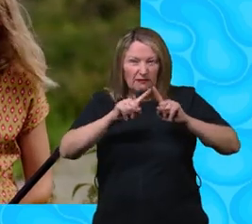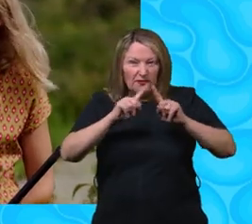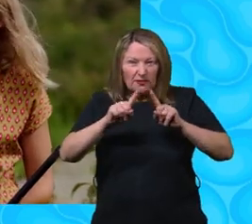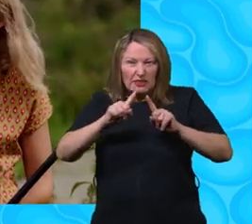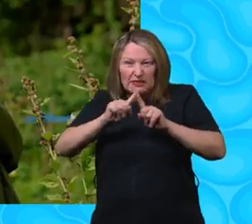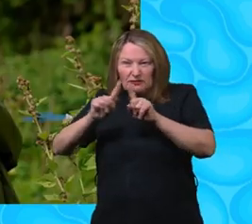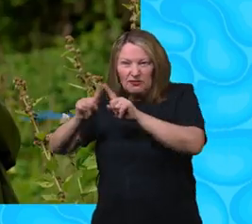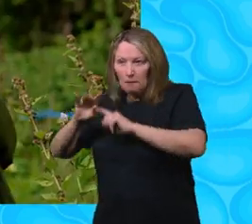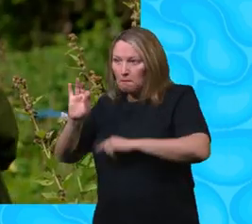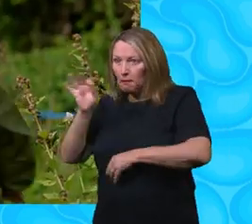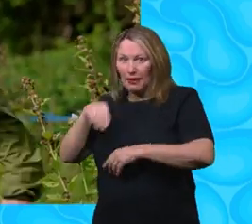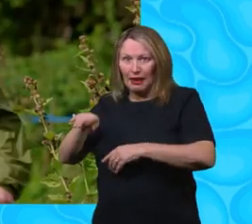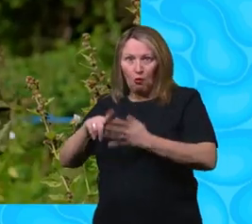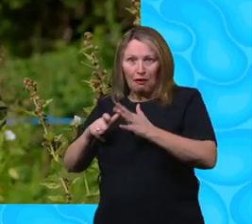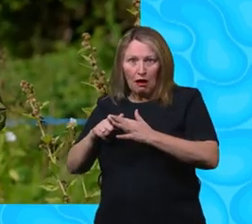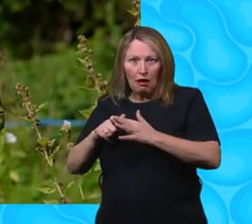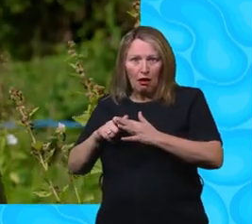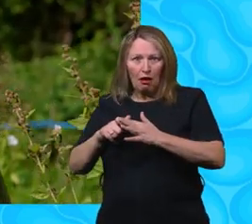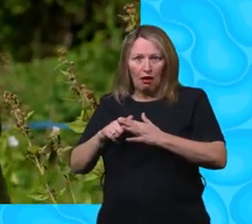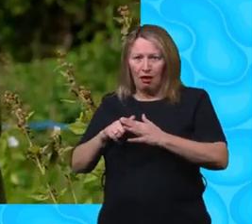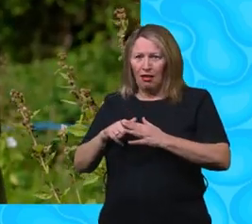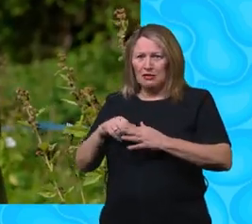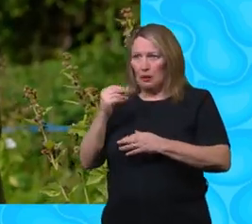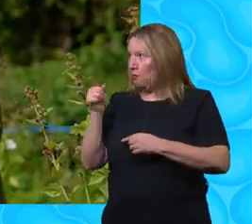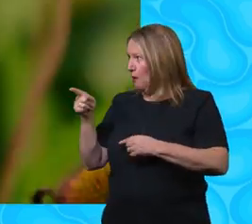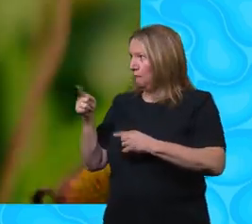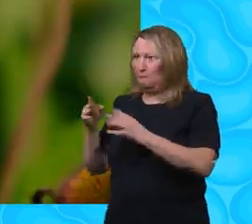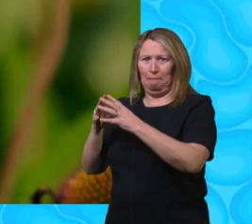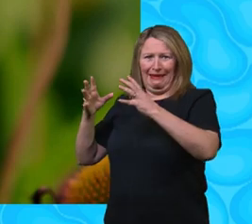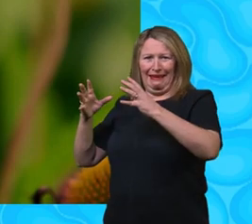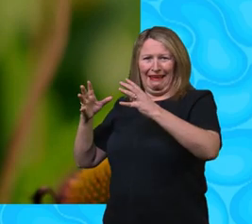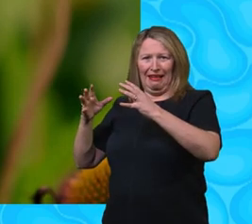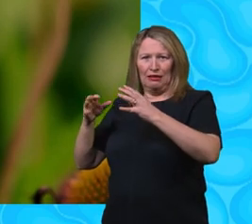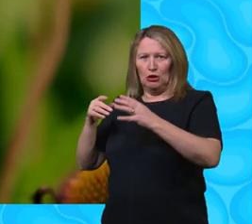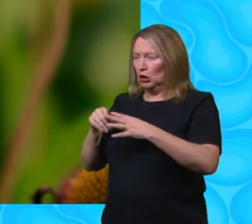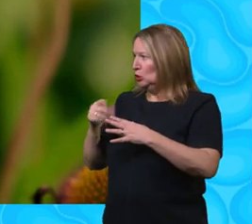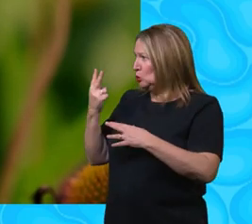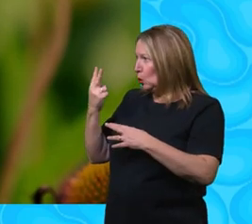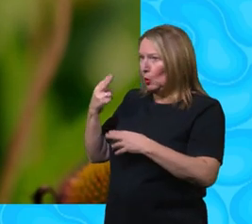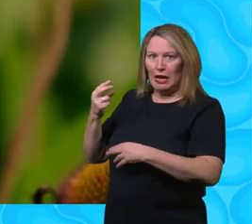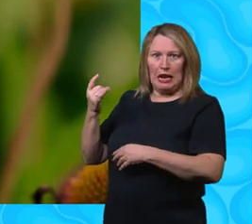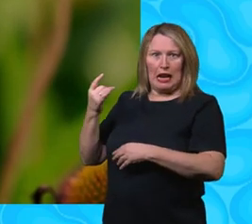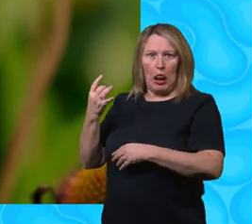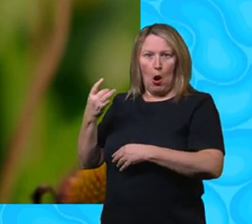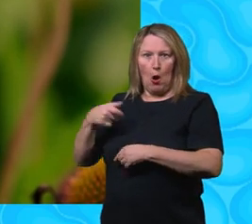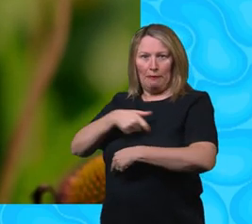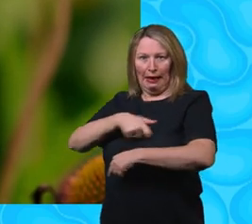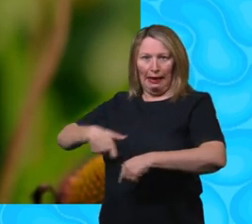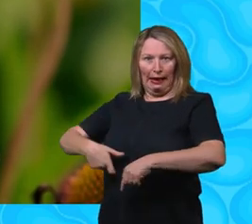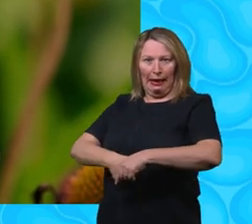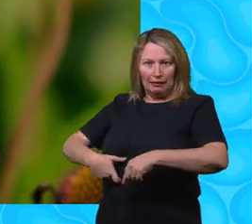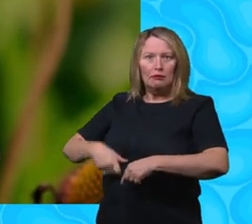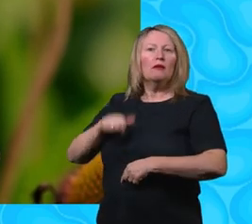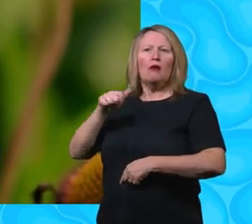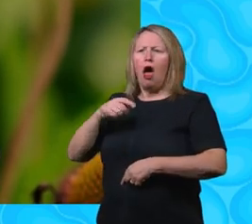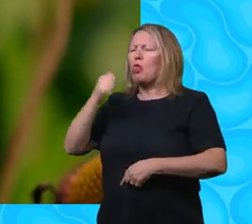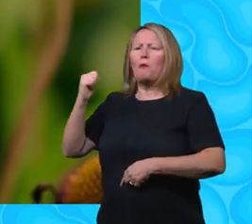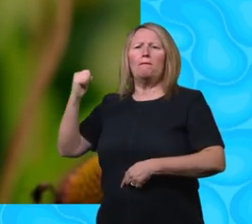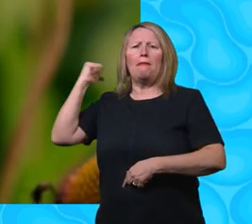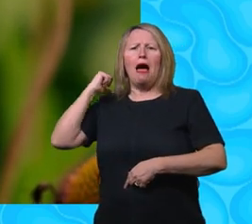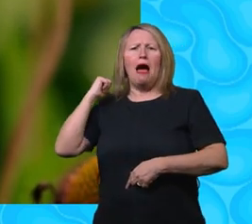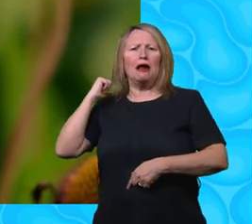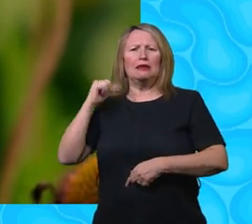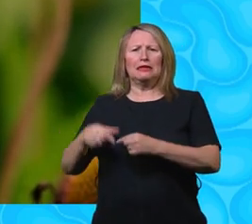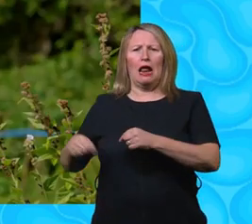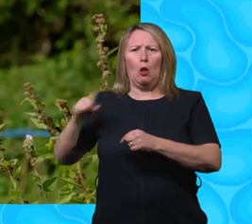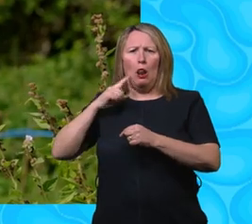of bumble bee in the UK. I see one. This one's quite big. And it's got two yellow bands on its body. Okay. And then the tail